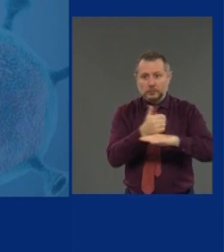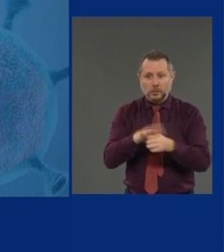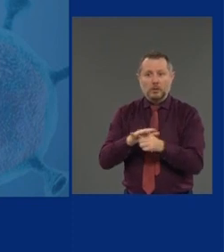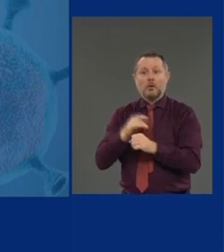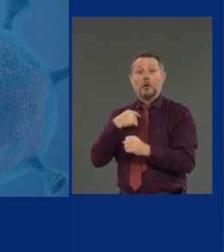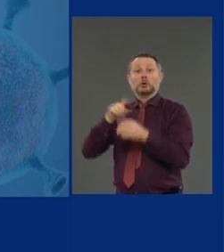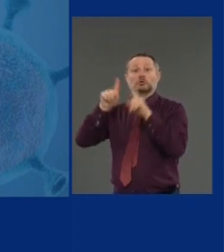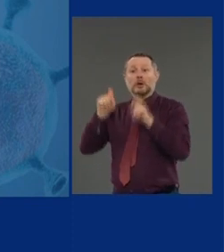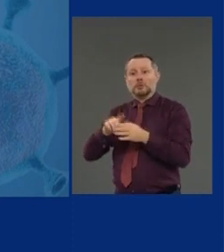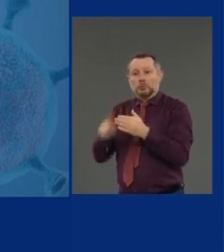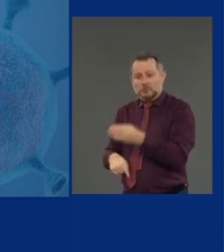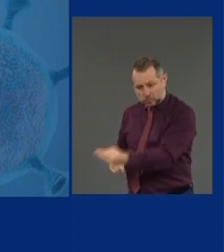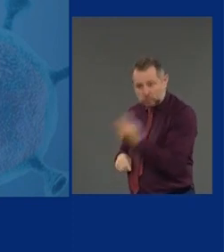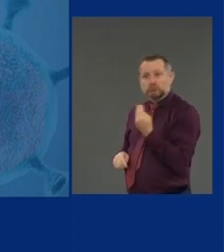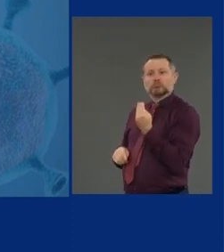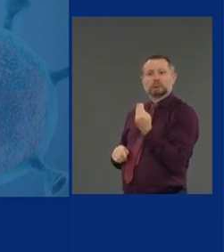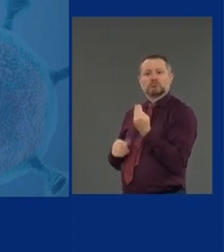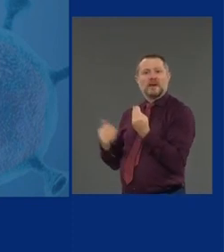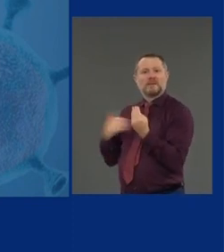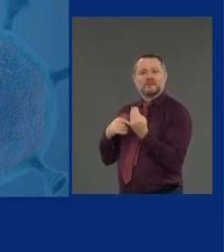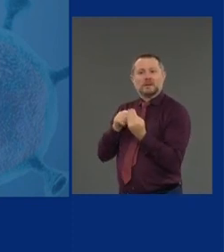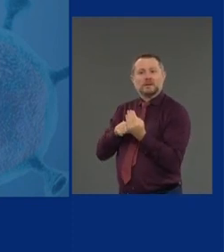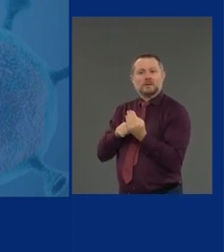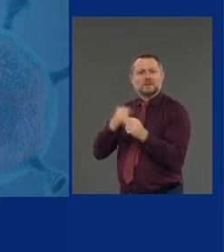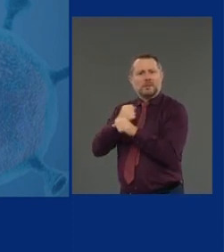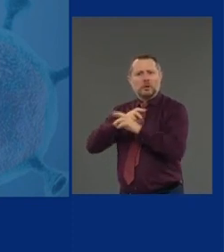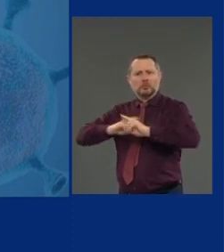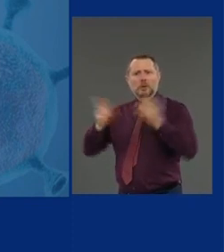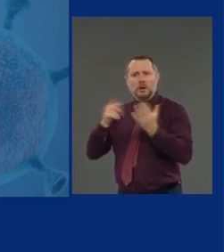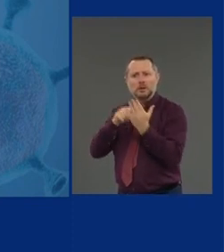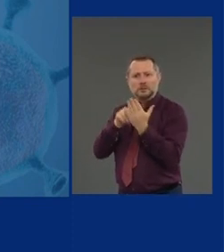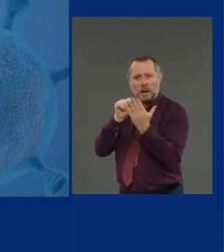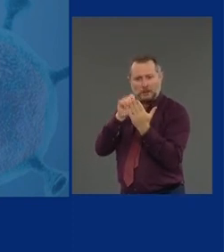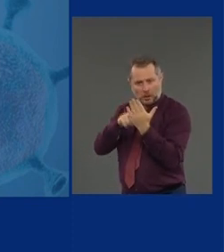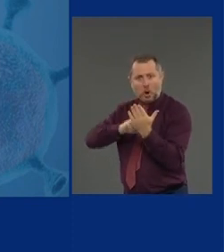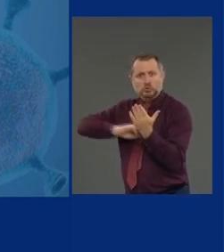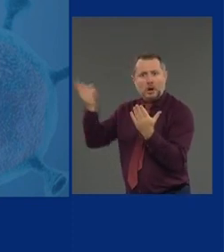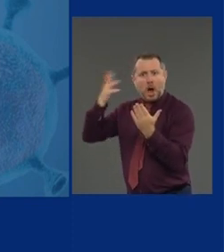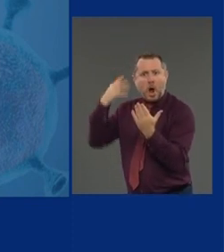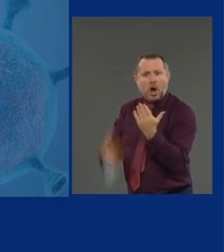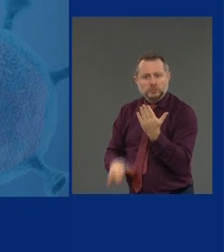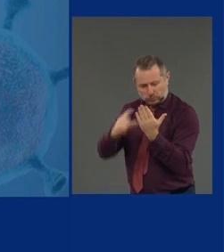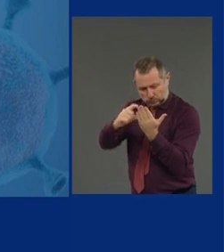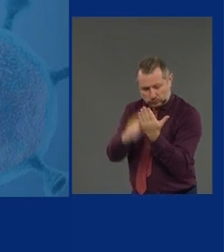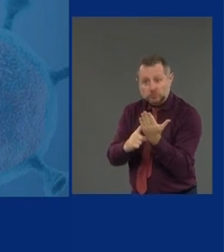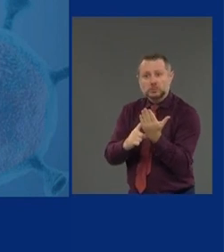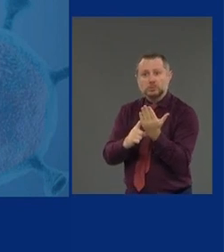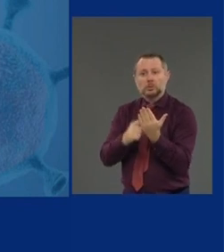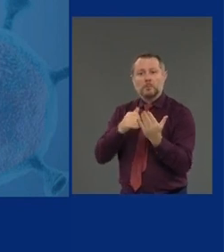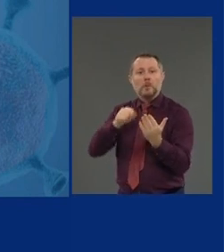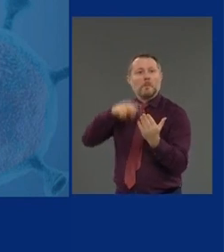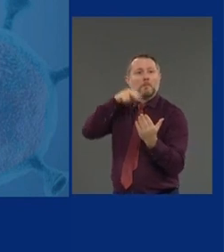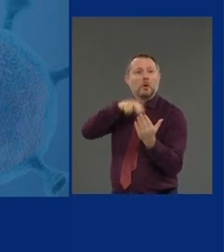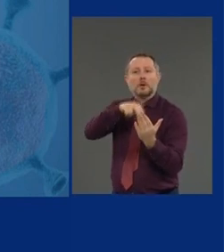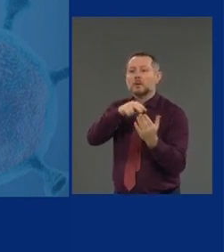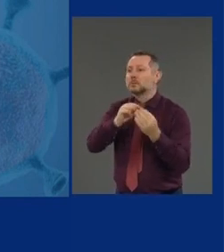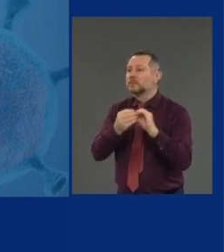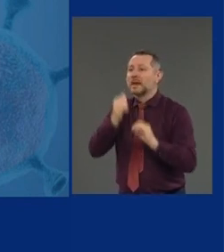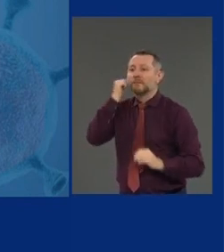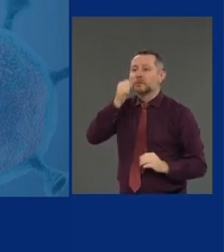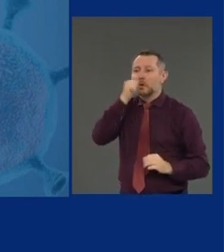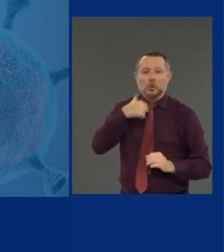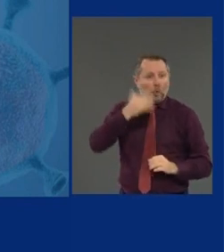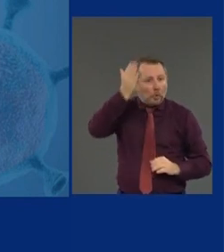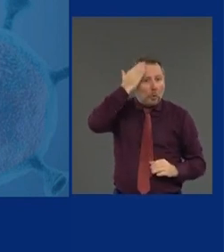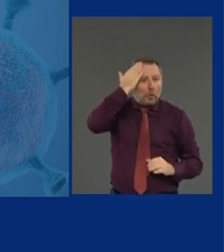So you have that data. You can monitor what's happening on a daily basis. Well,